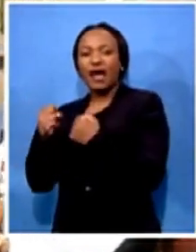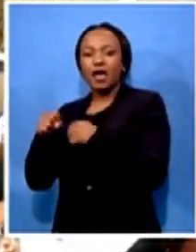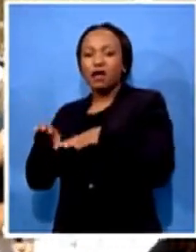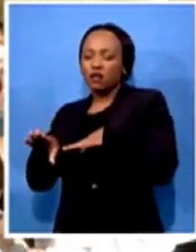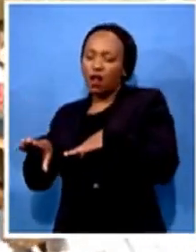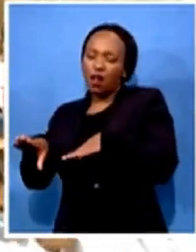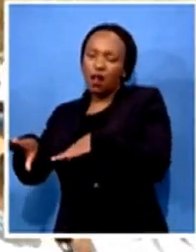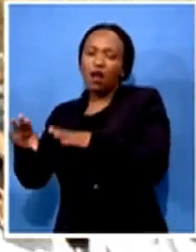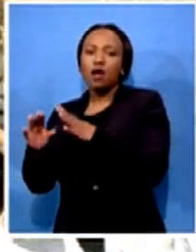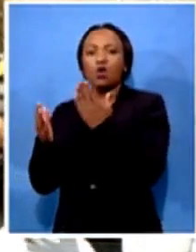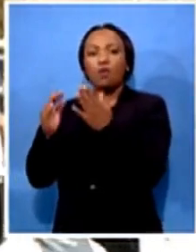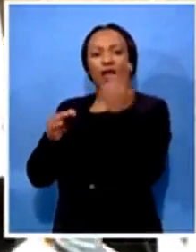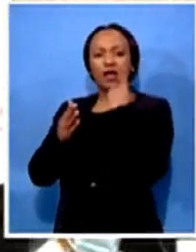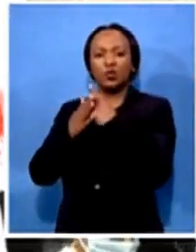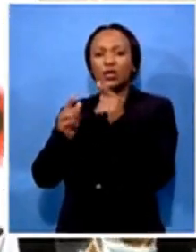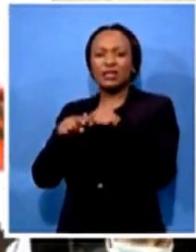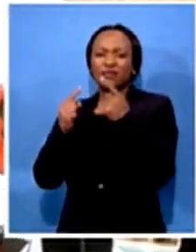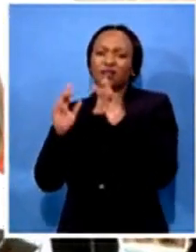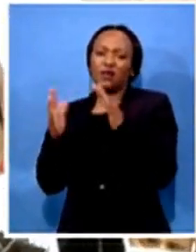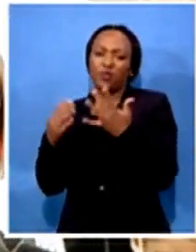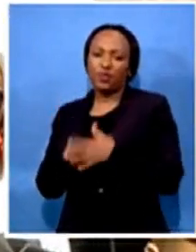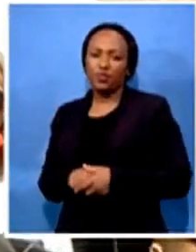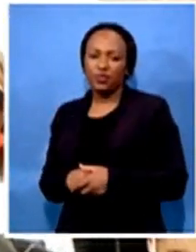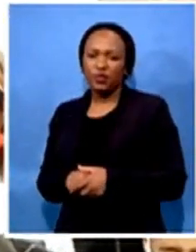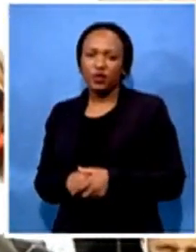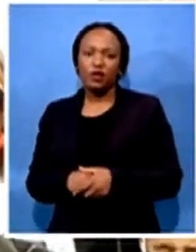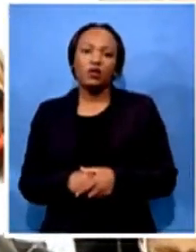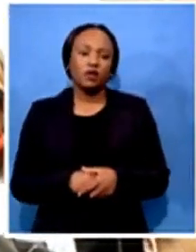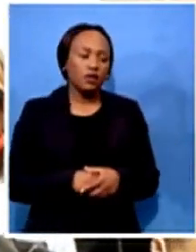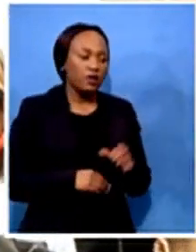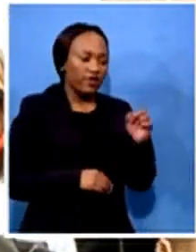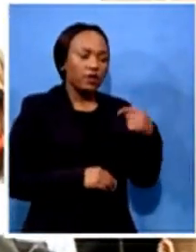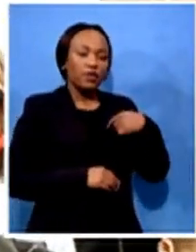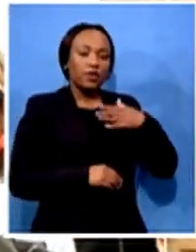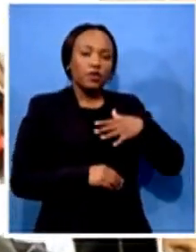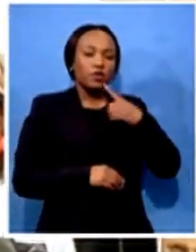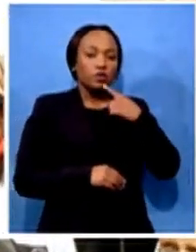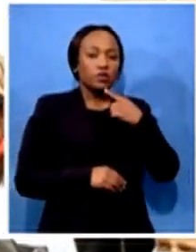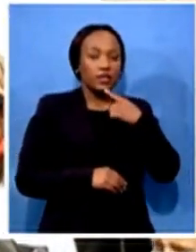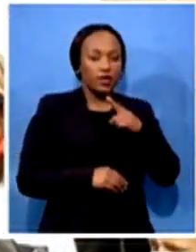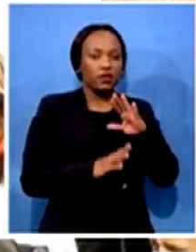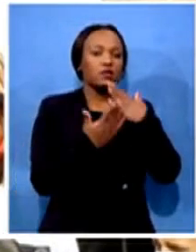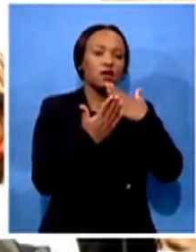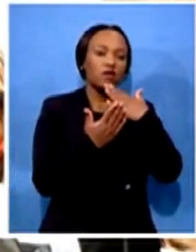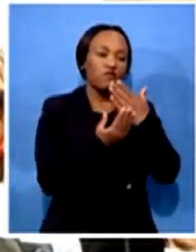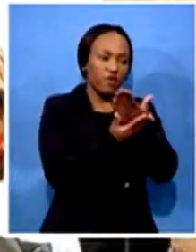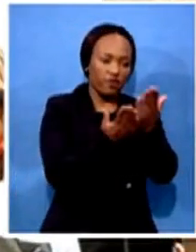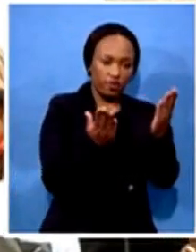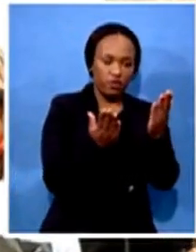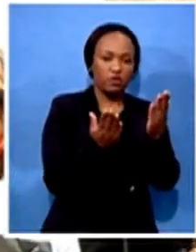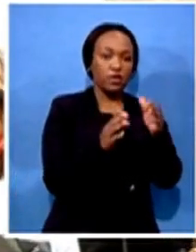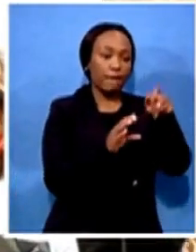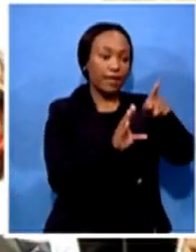First, I want to say thank you for everybody that is for the participation today, for taking